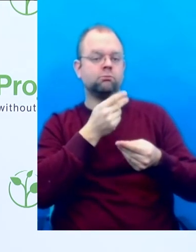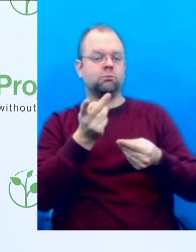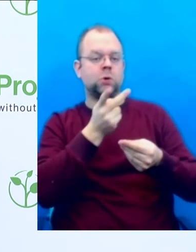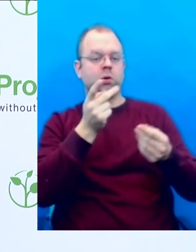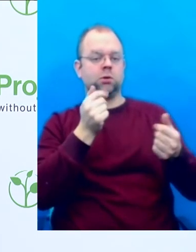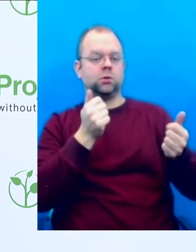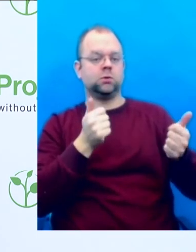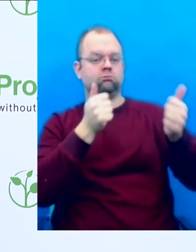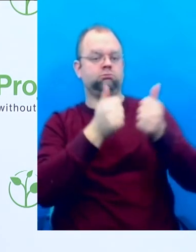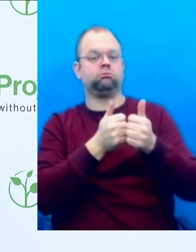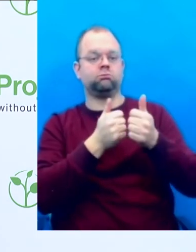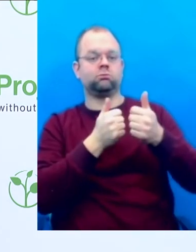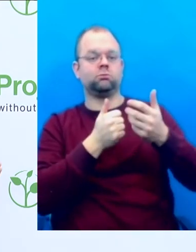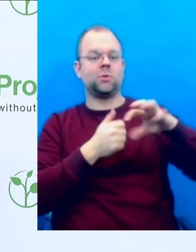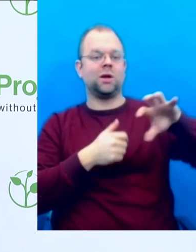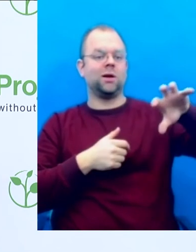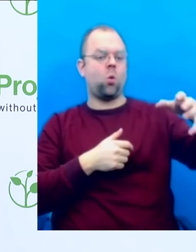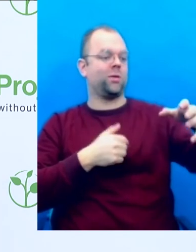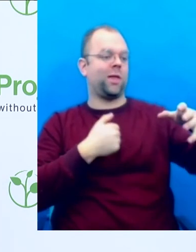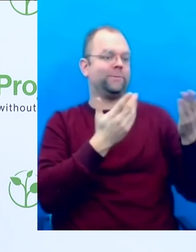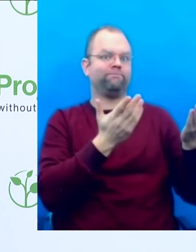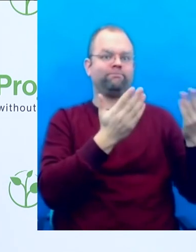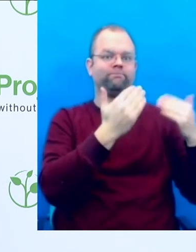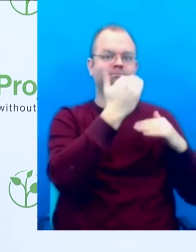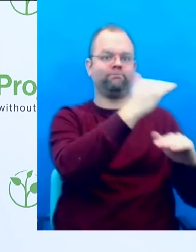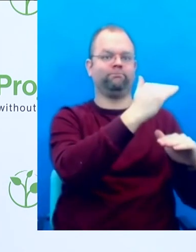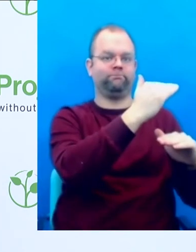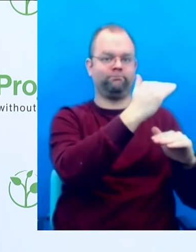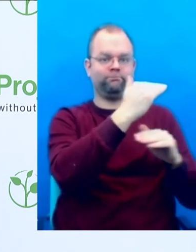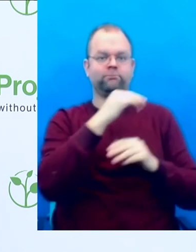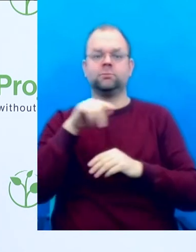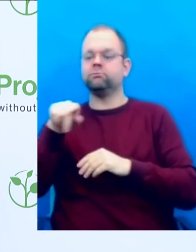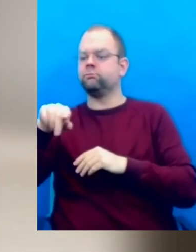focus areas in mind or the whole world is welcome at this stage?